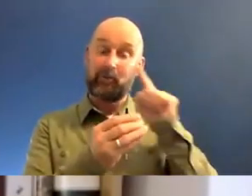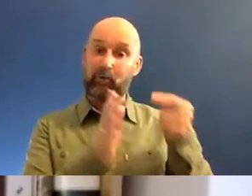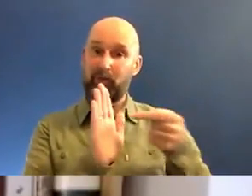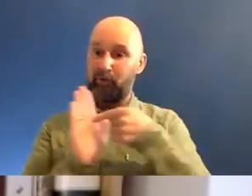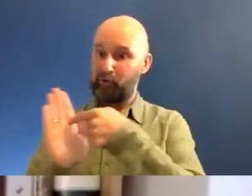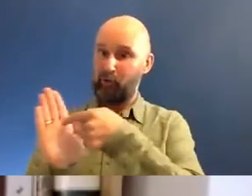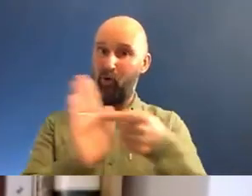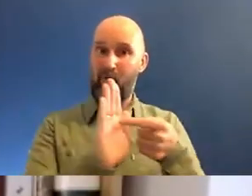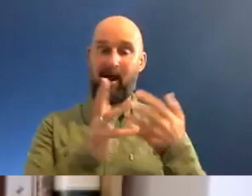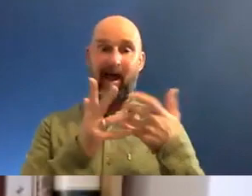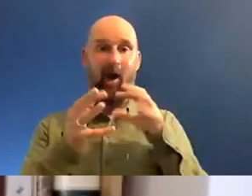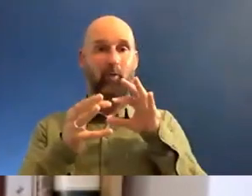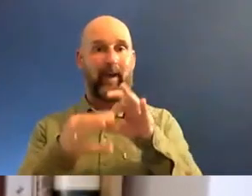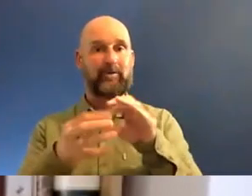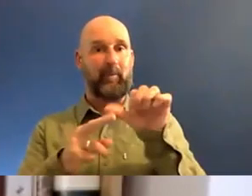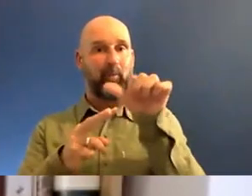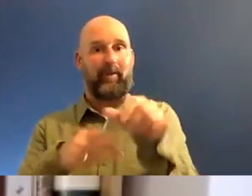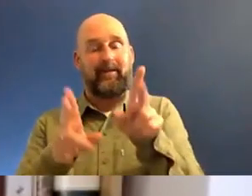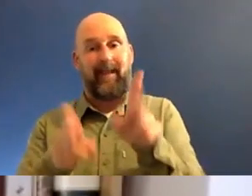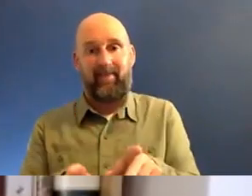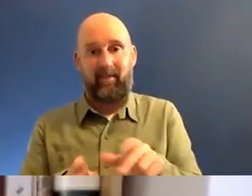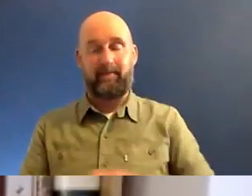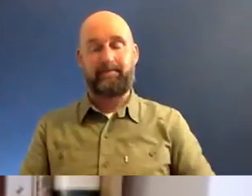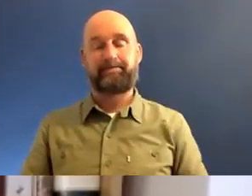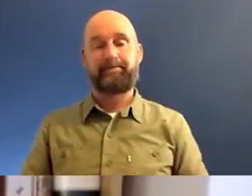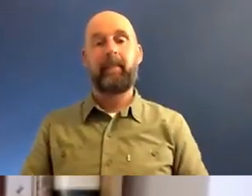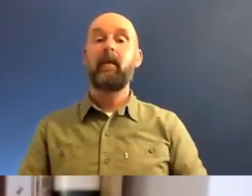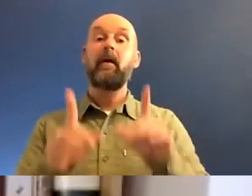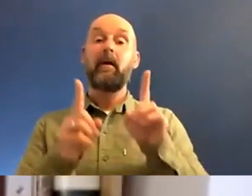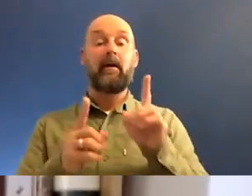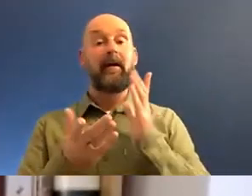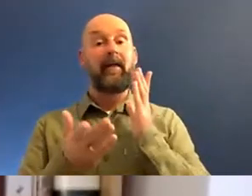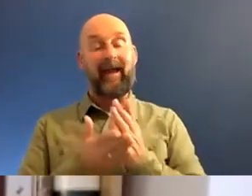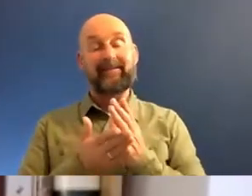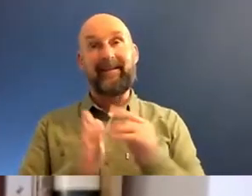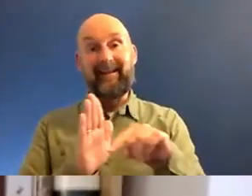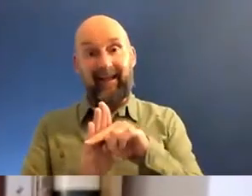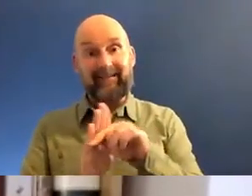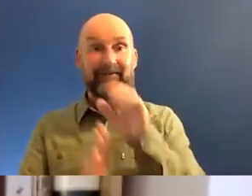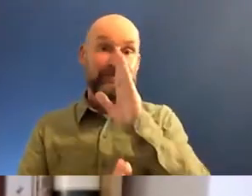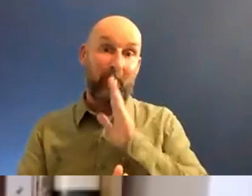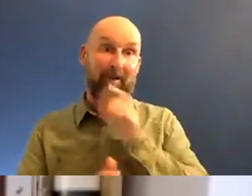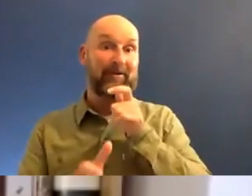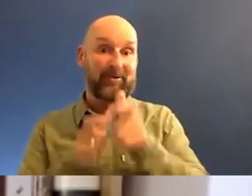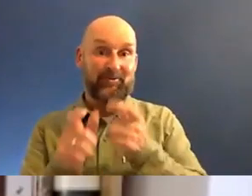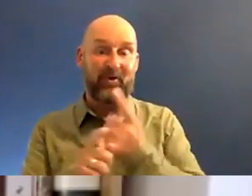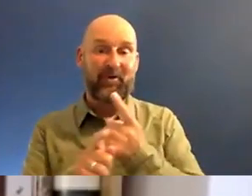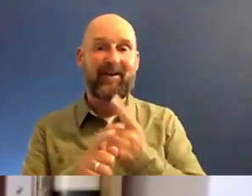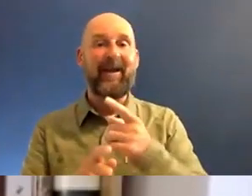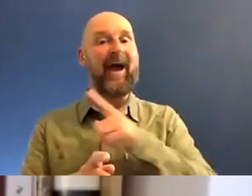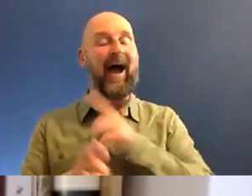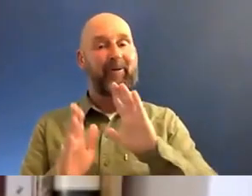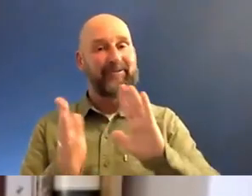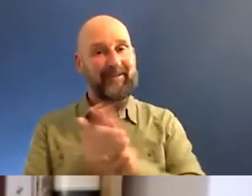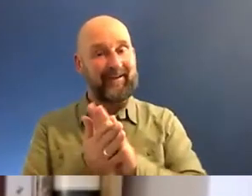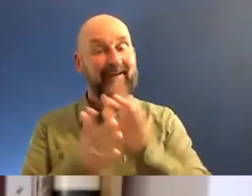our relationship with what comes after we've died. On that rather sombre note, I would like to slightly pick up the tempo